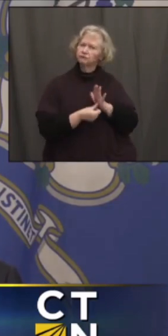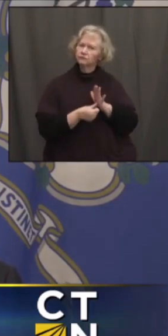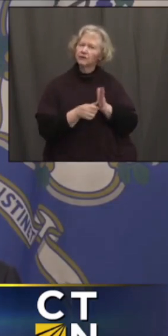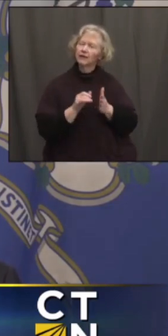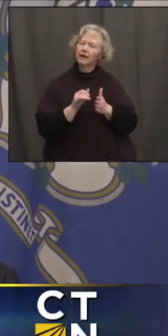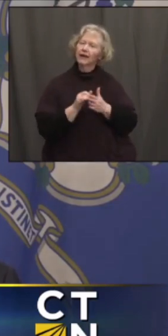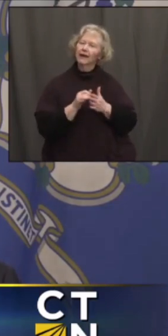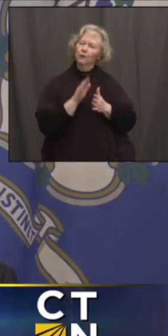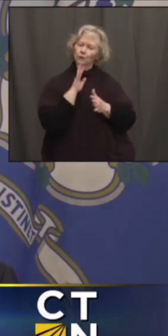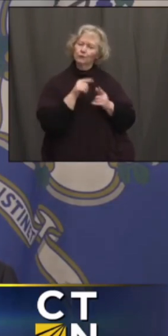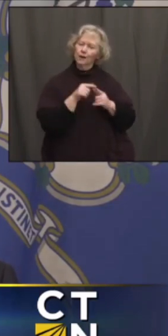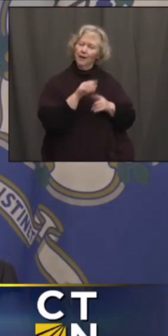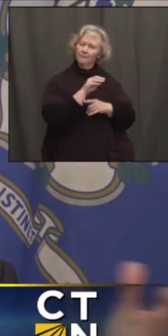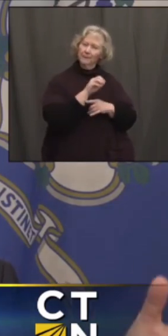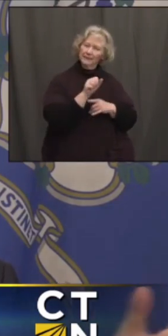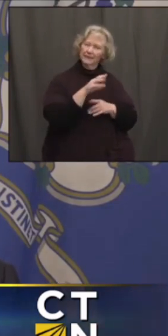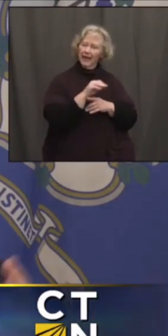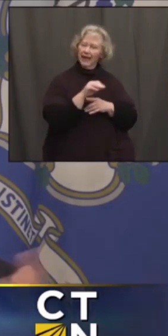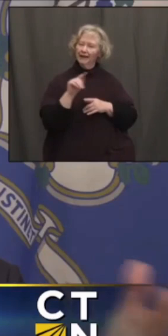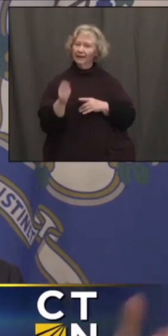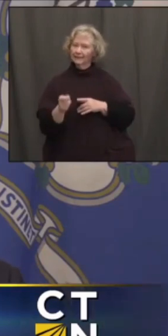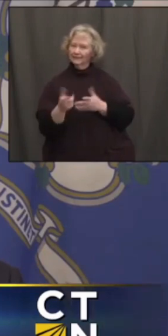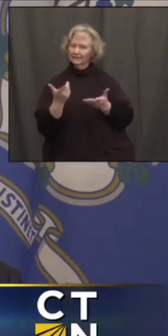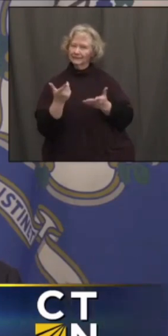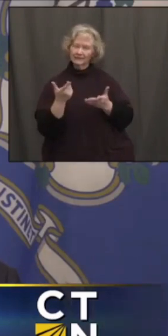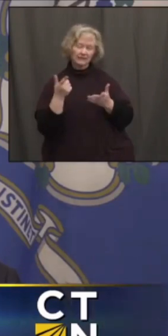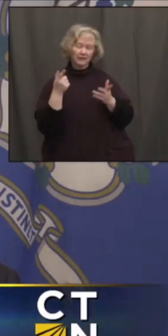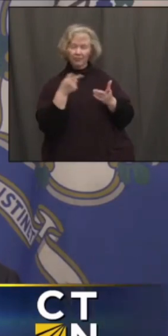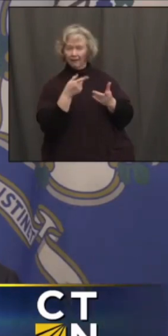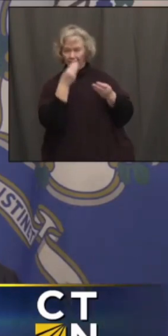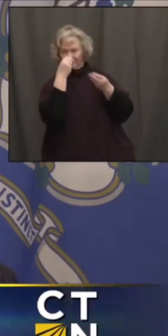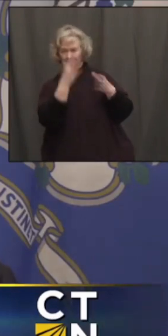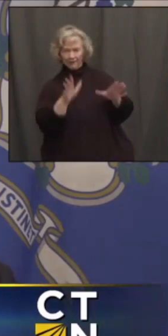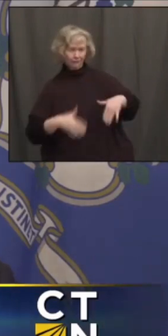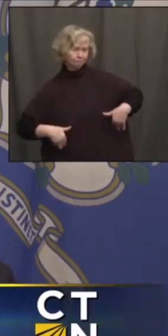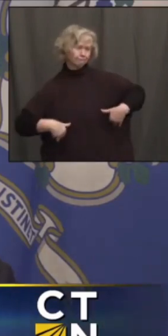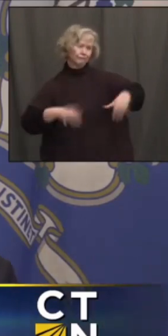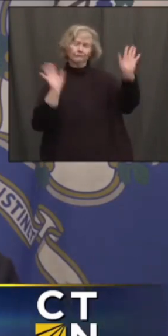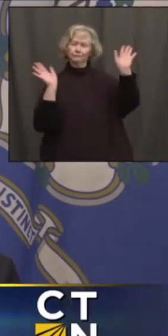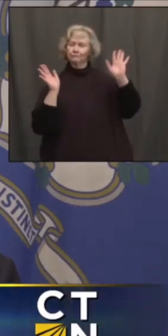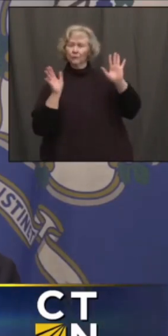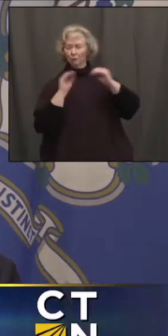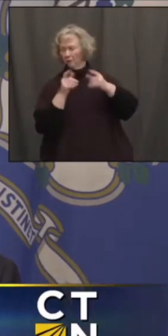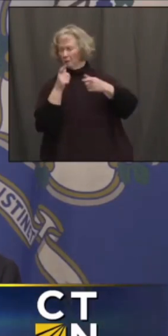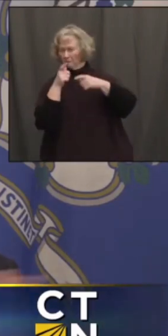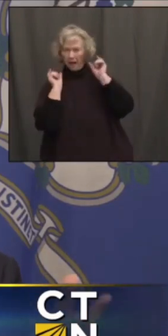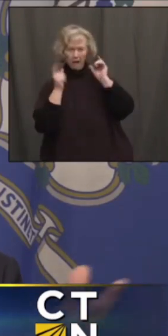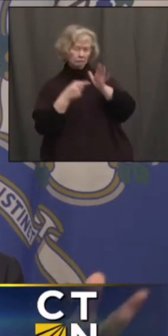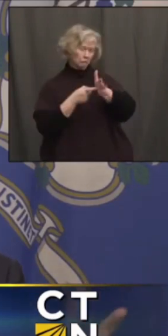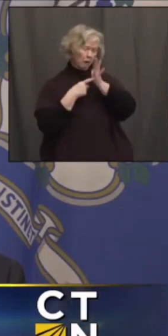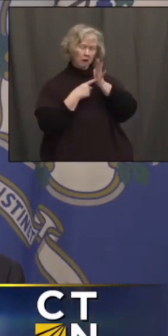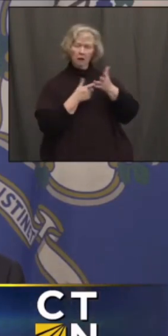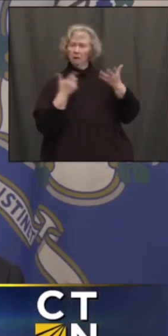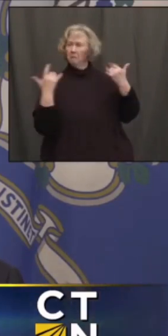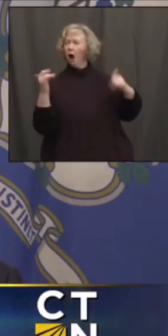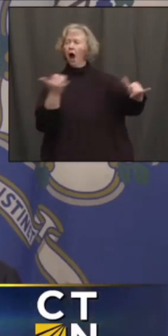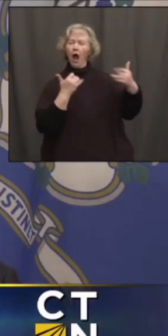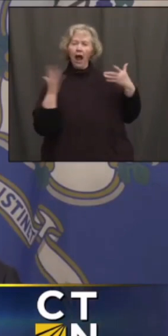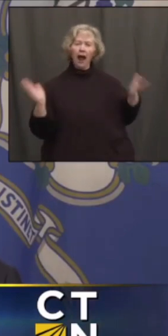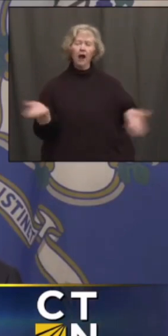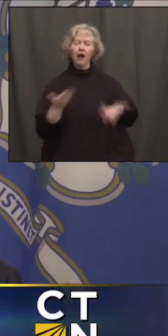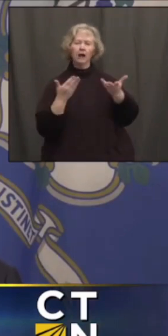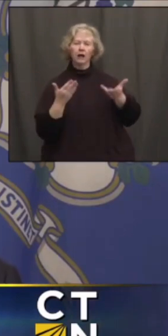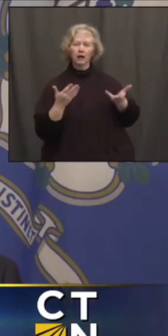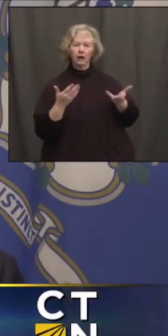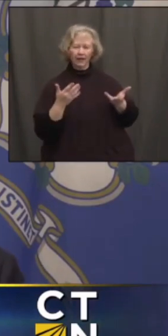to Mississippi and Texas, which said, let it rip. No rules apply. Party, let's party. And